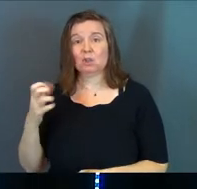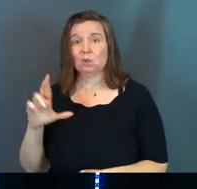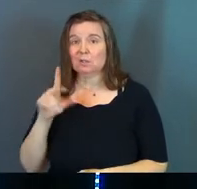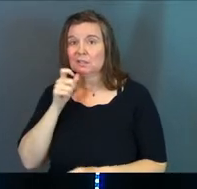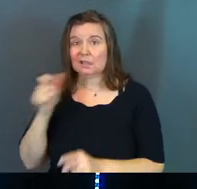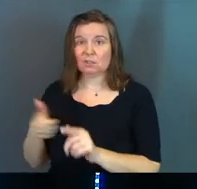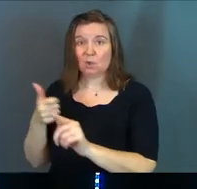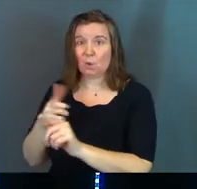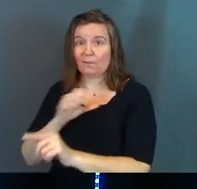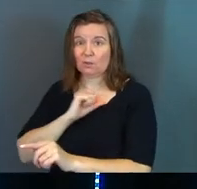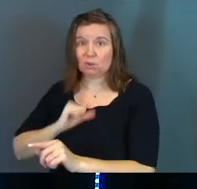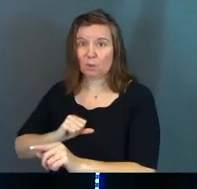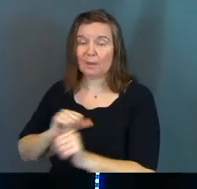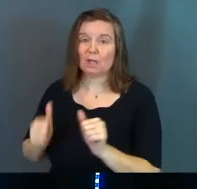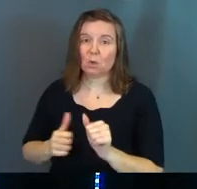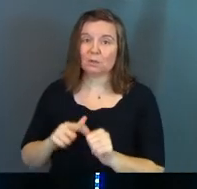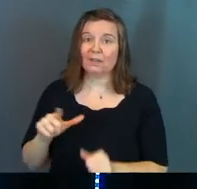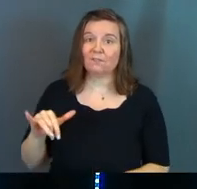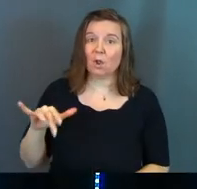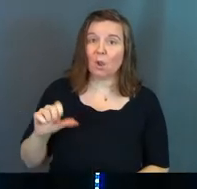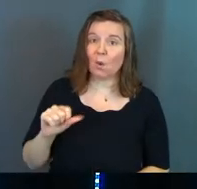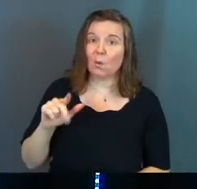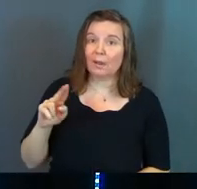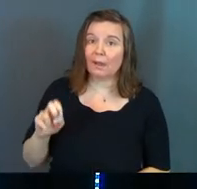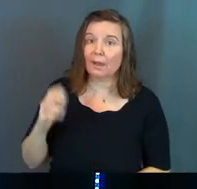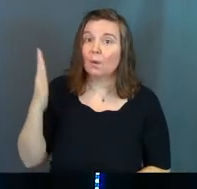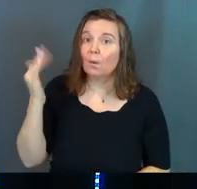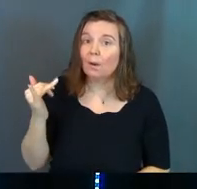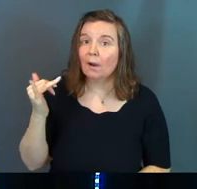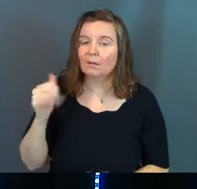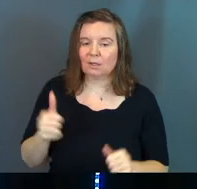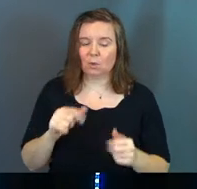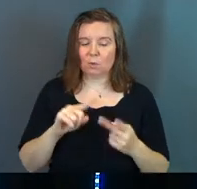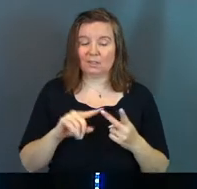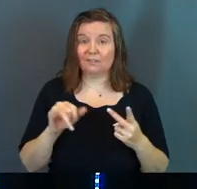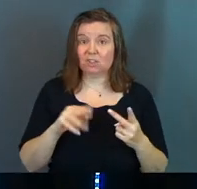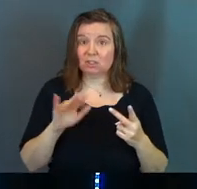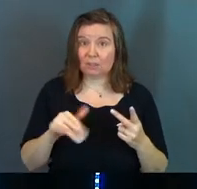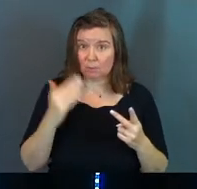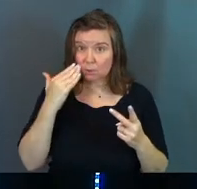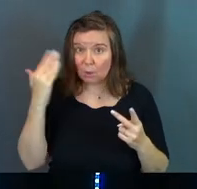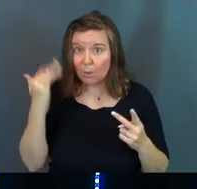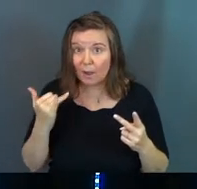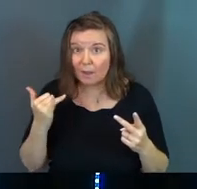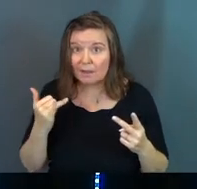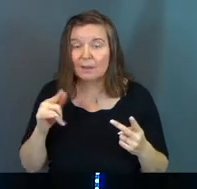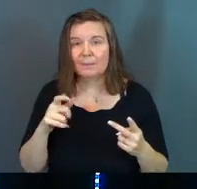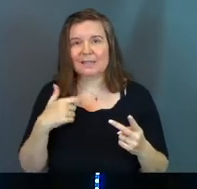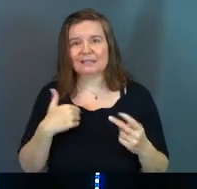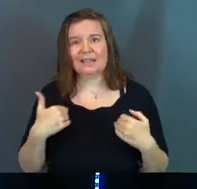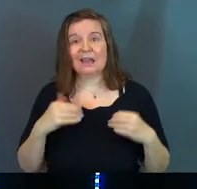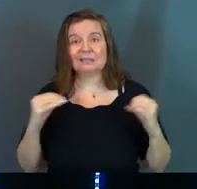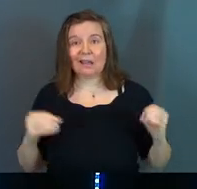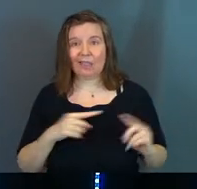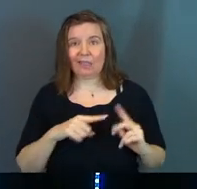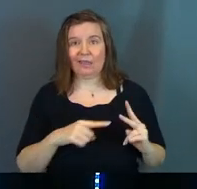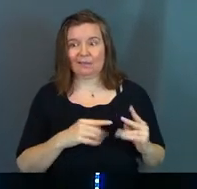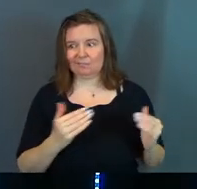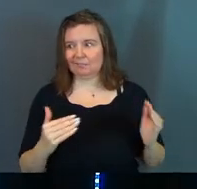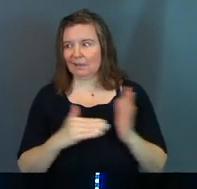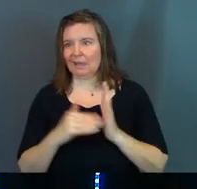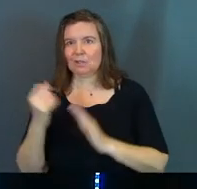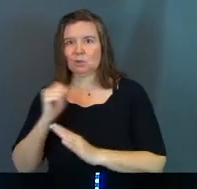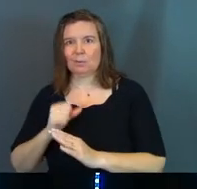go after Superman. He goes after Lois. And you know why? And he goes after Jimmy. You know why? Because he's got nothing with Superman.